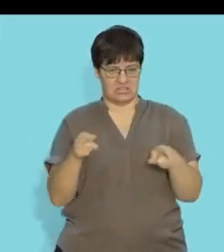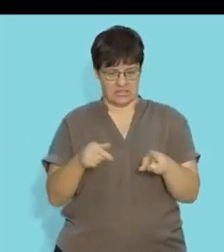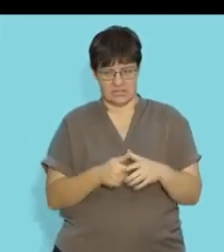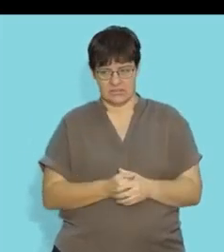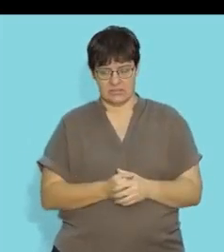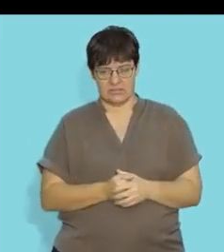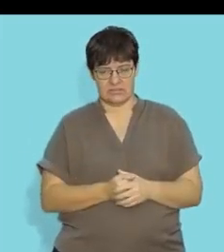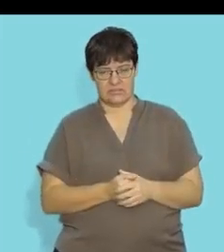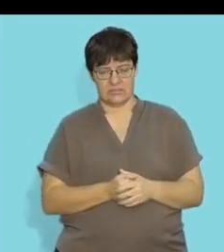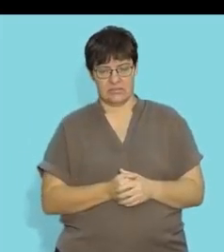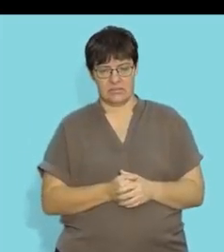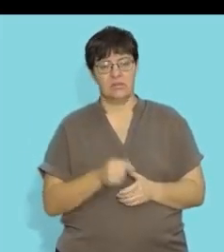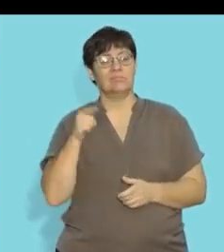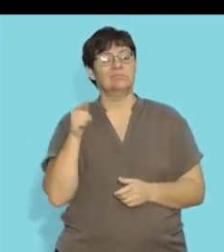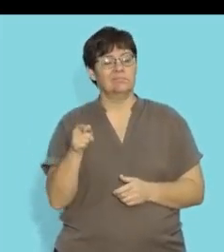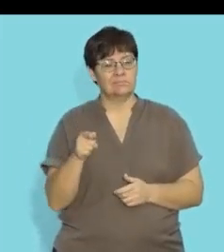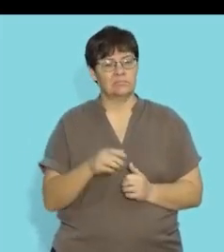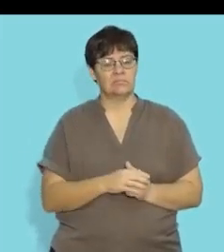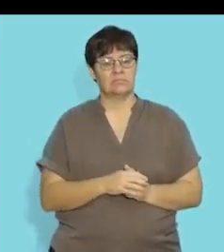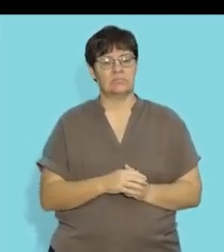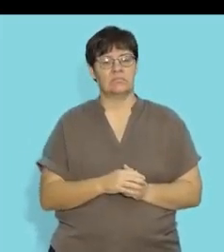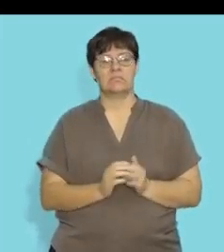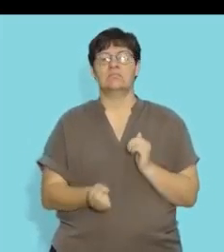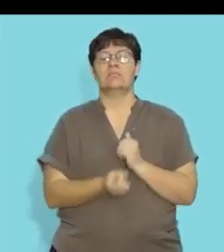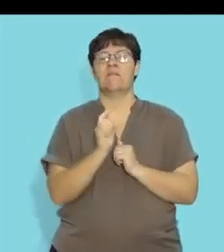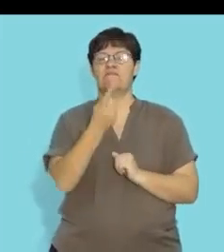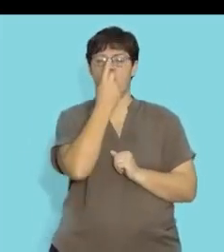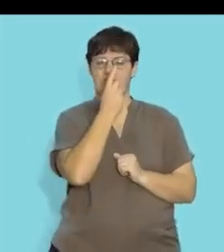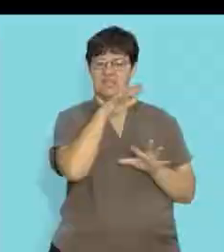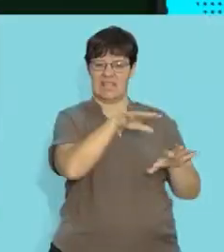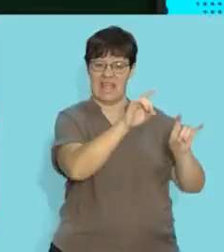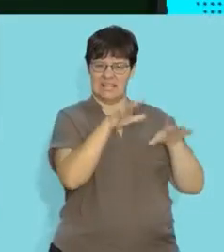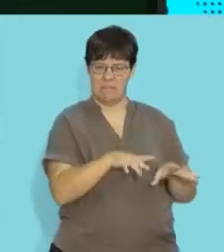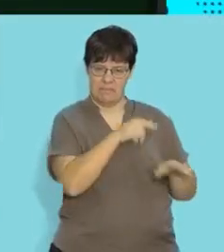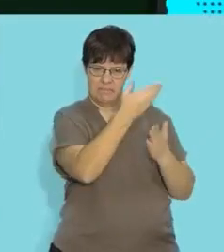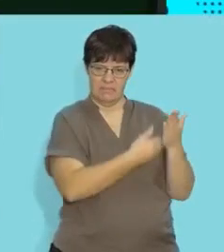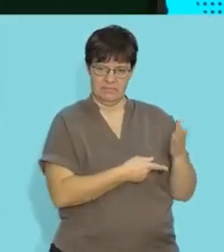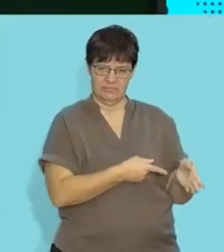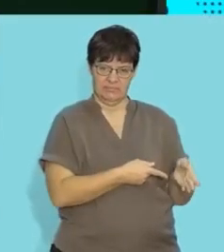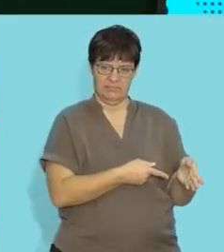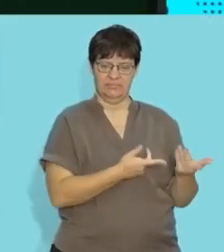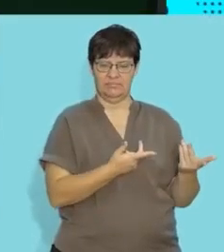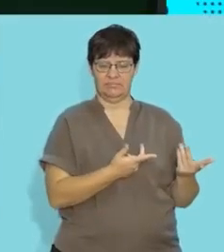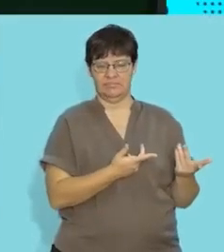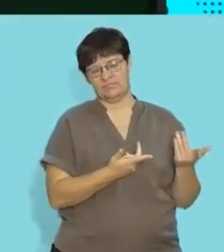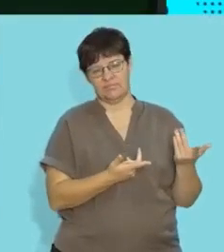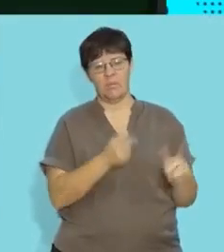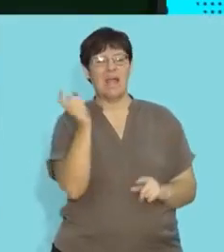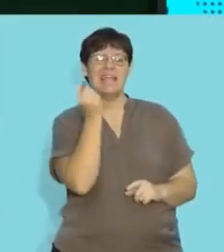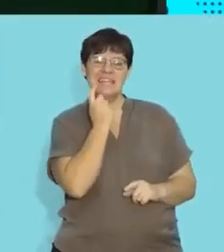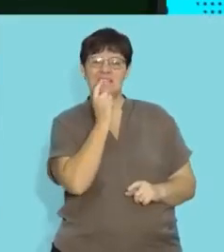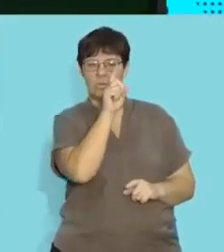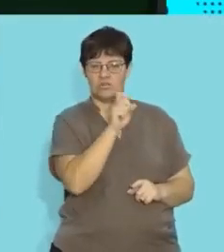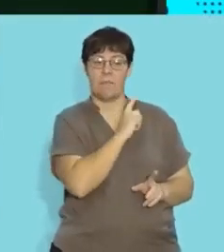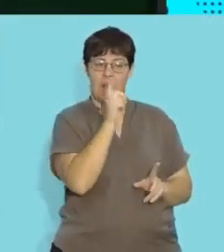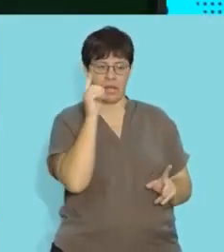guys these questions often come up in the first section of your exam paper and they they often are easy questions but can